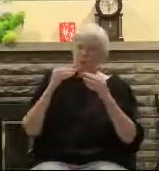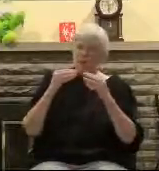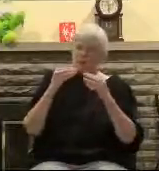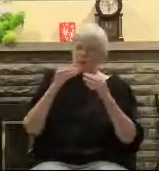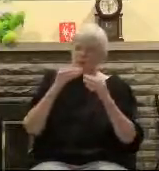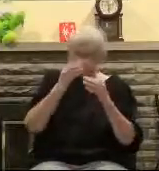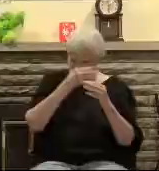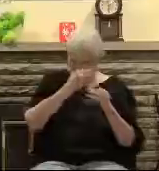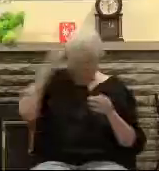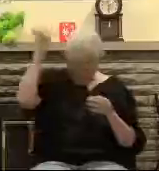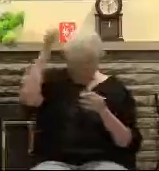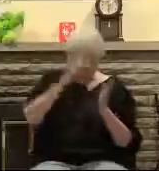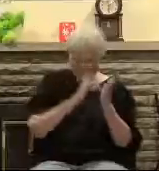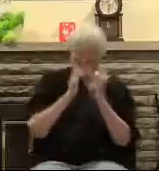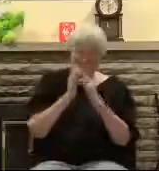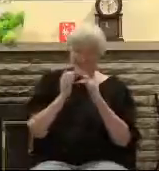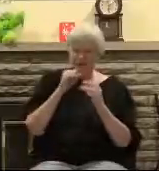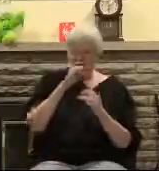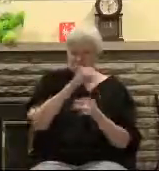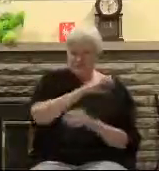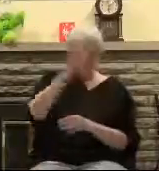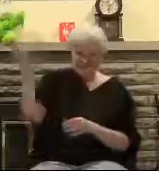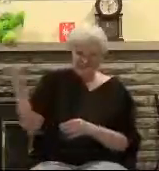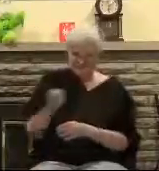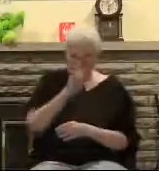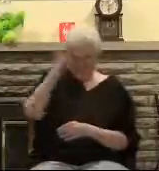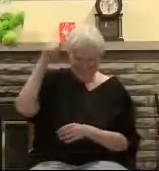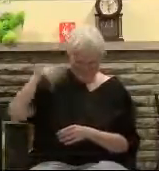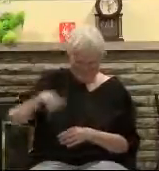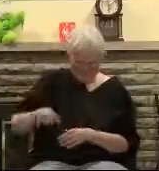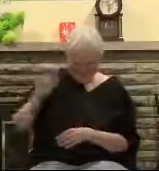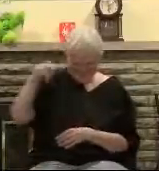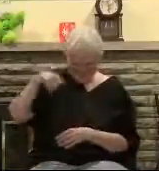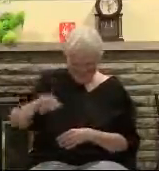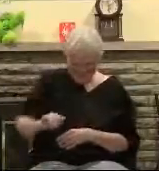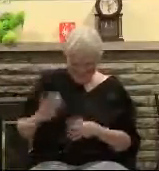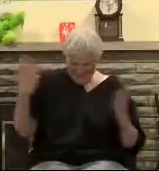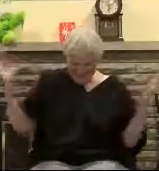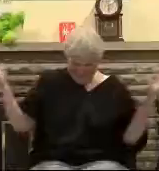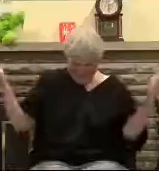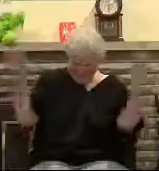Always has been always will be We've said this before Say it again Dark matter